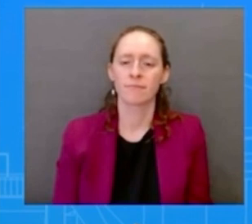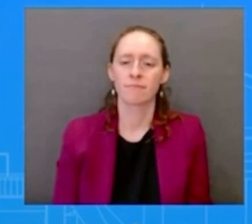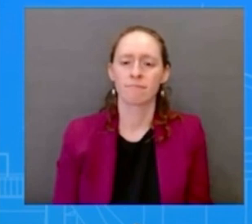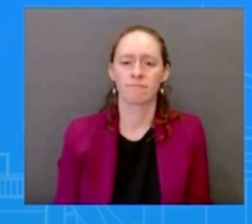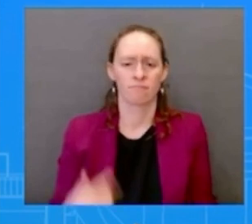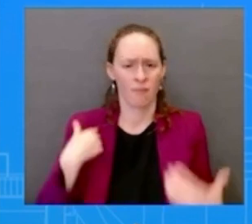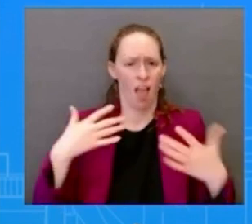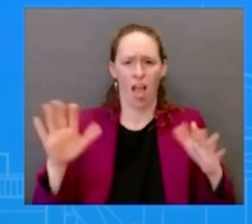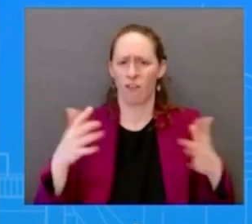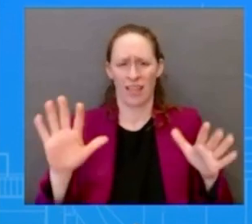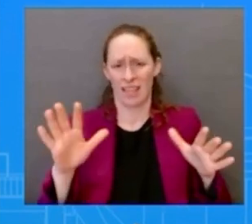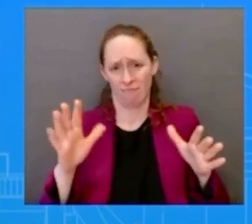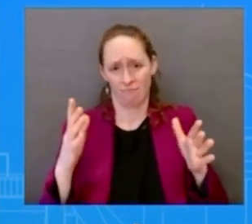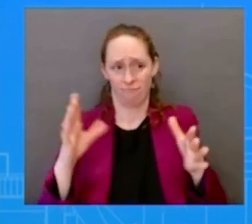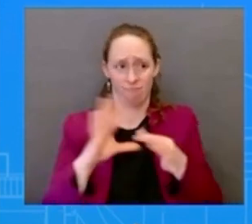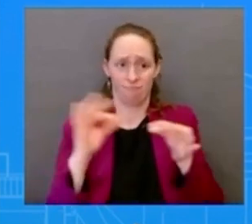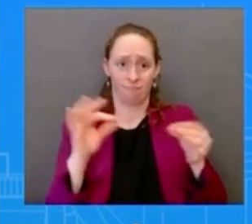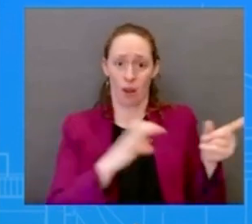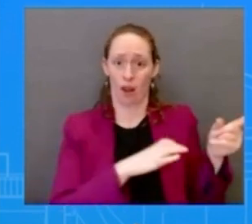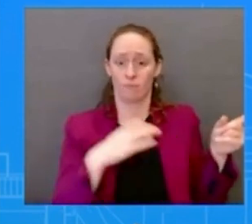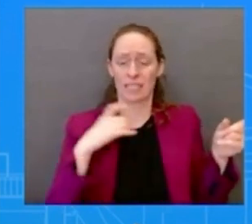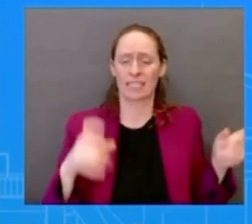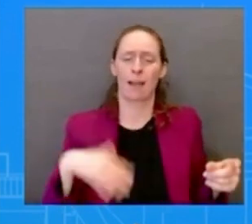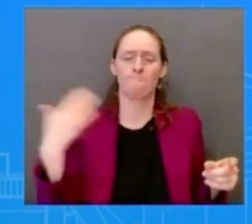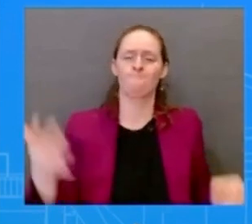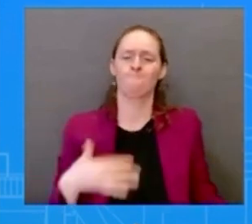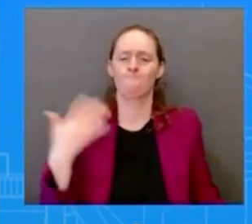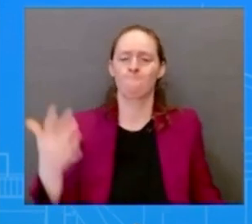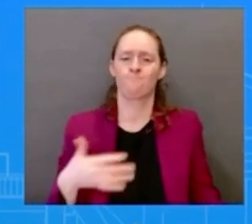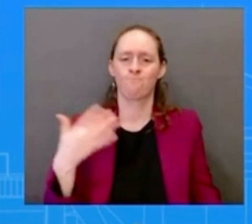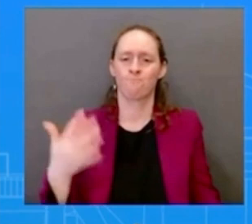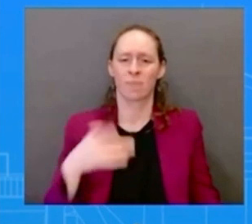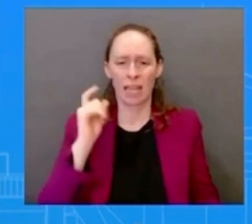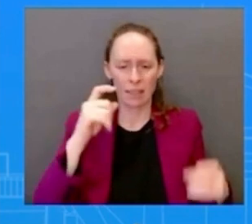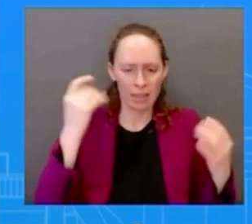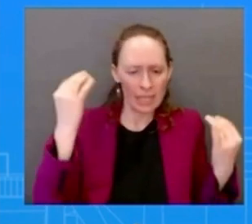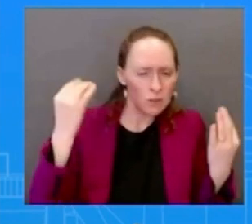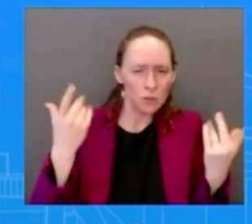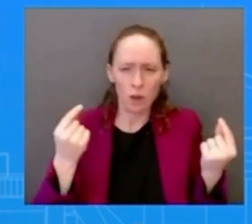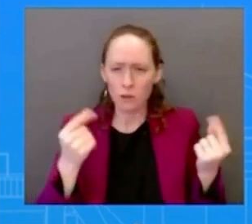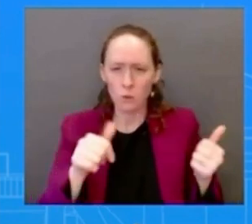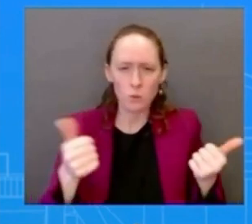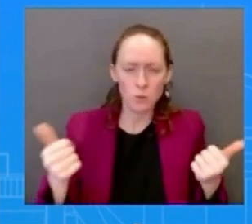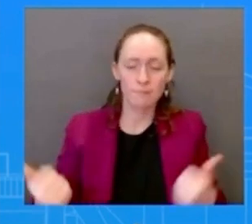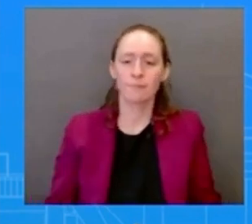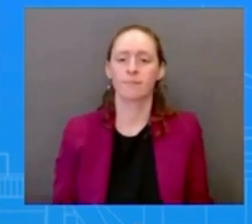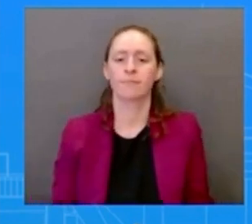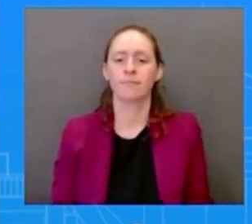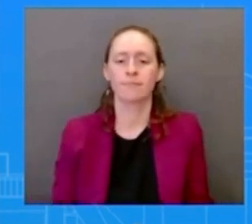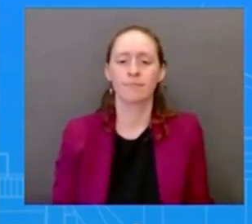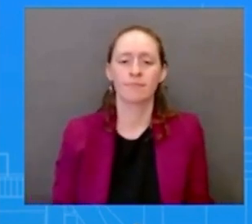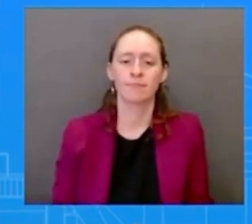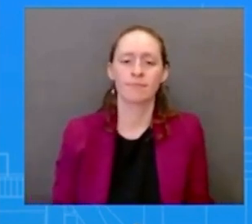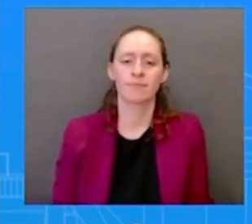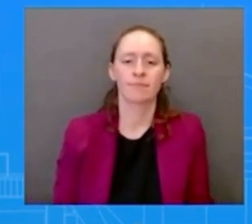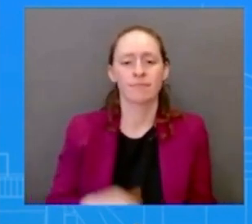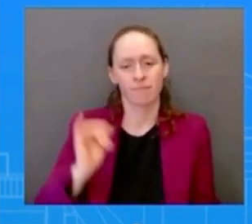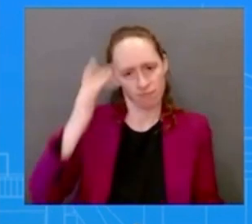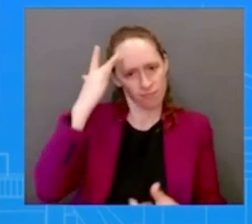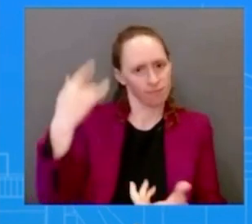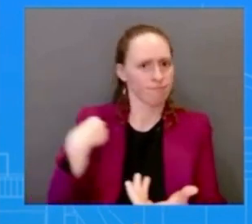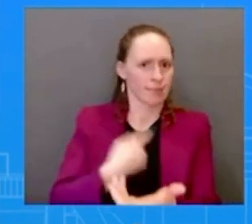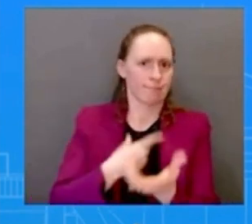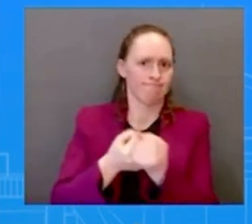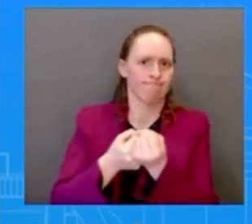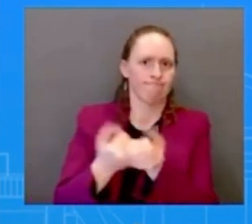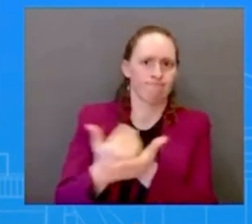congress to to take a look of of what else can be done that's why we're supporting the legislation the bipartisan legislation that just mentioned look the president